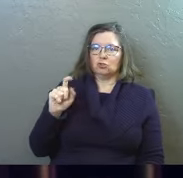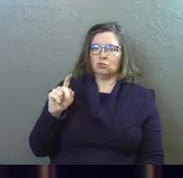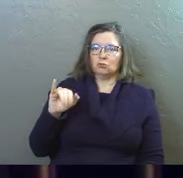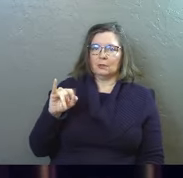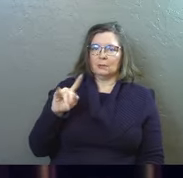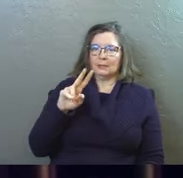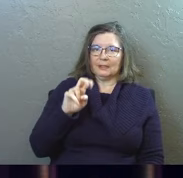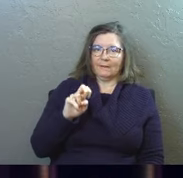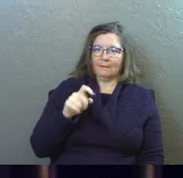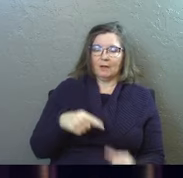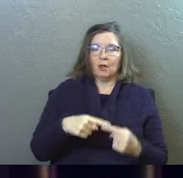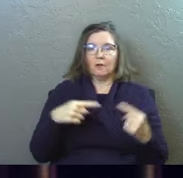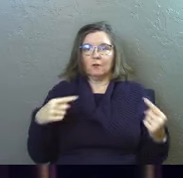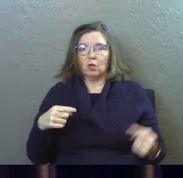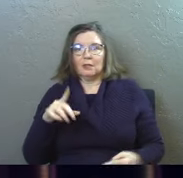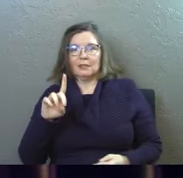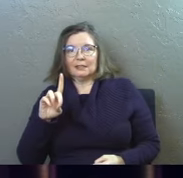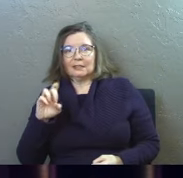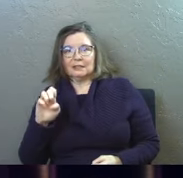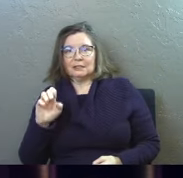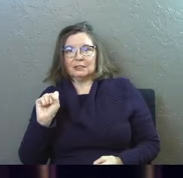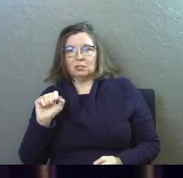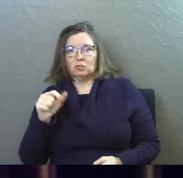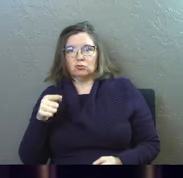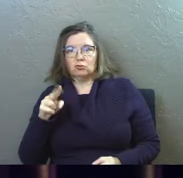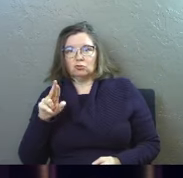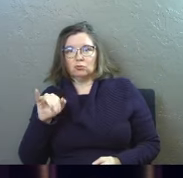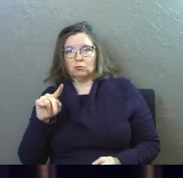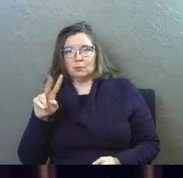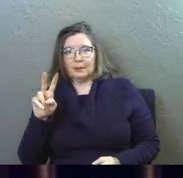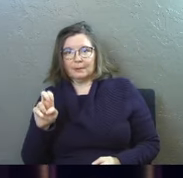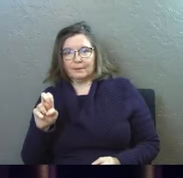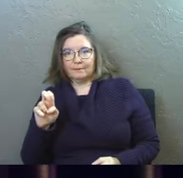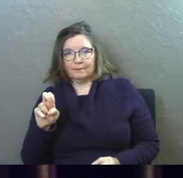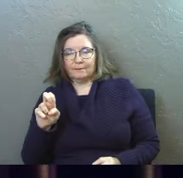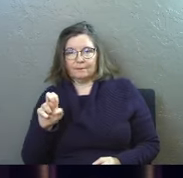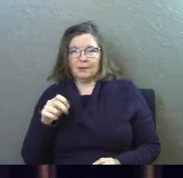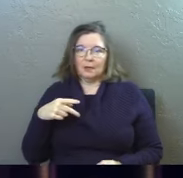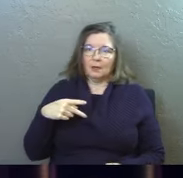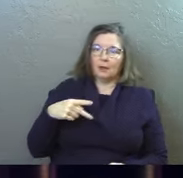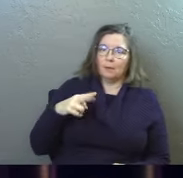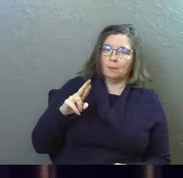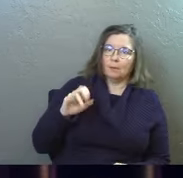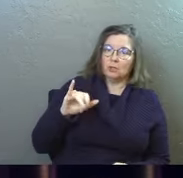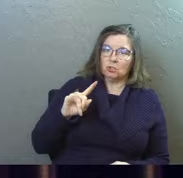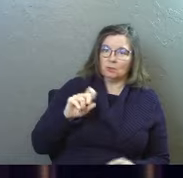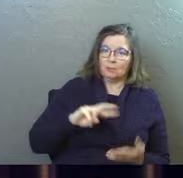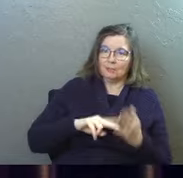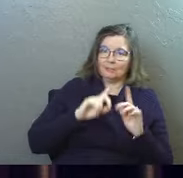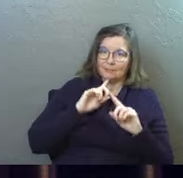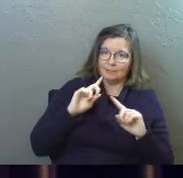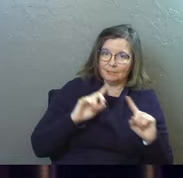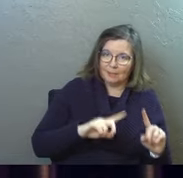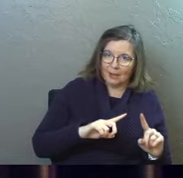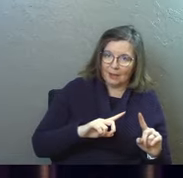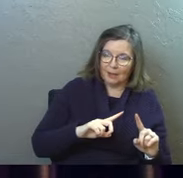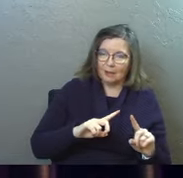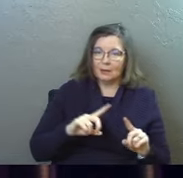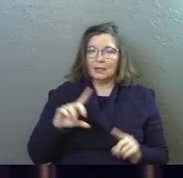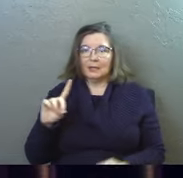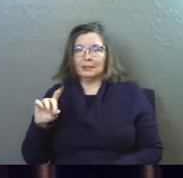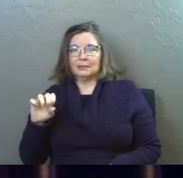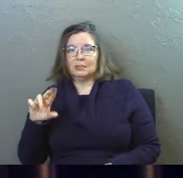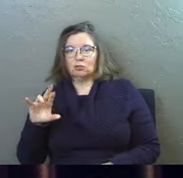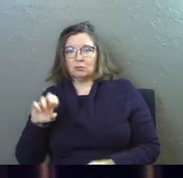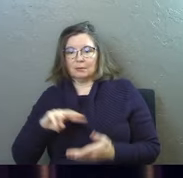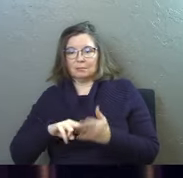into all of that for just a few minutes here because this is all over the book of Acts if we're going to do Acts together as a church I feel like this is a